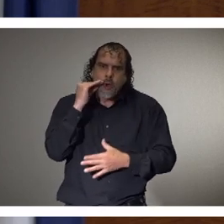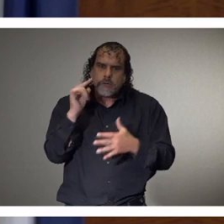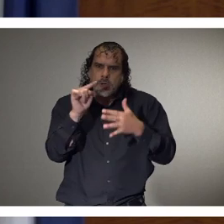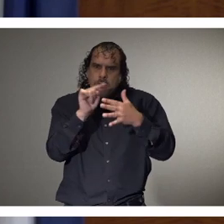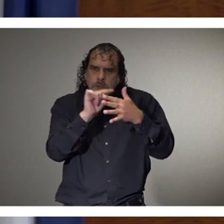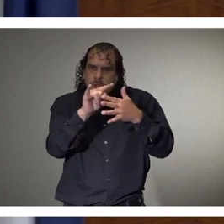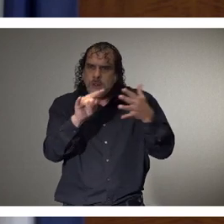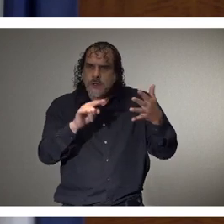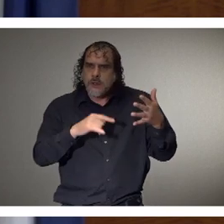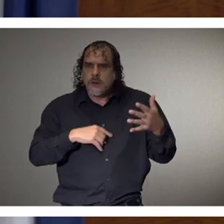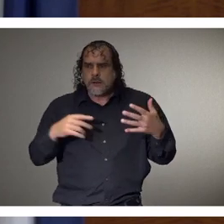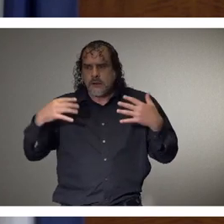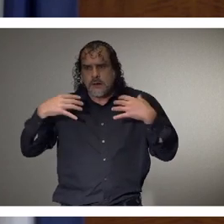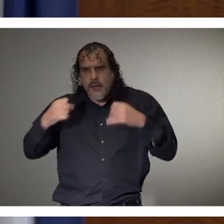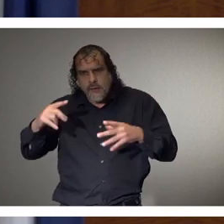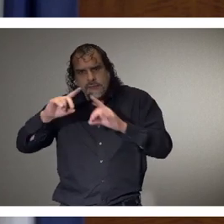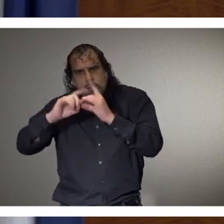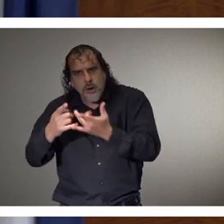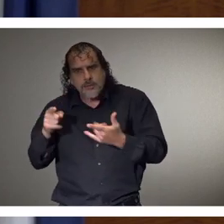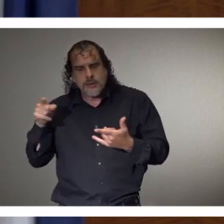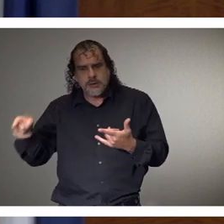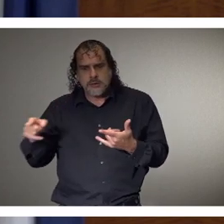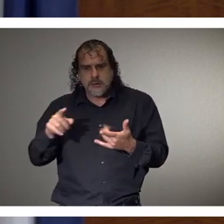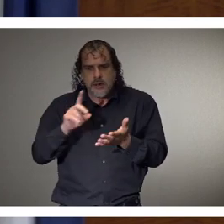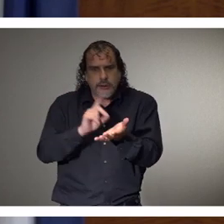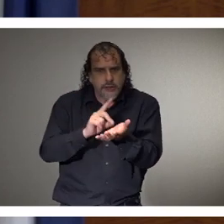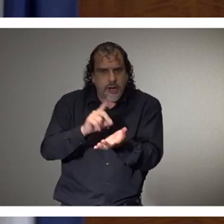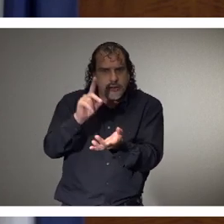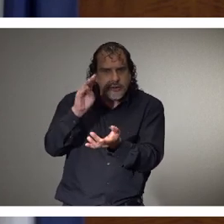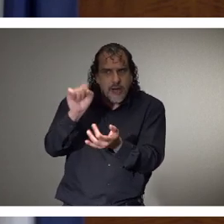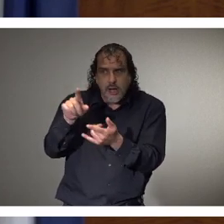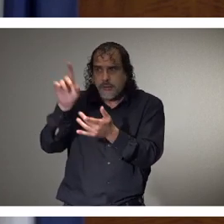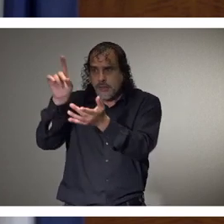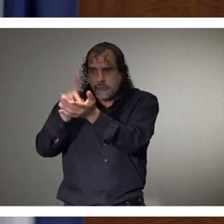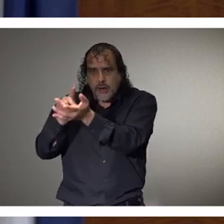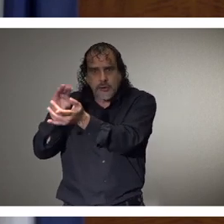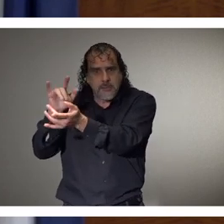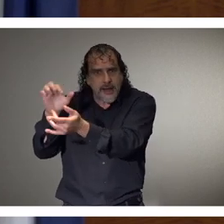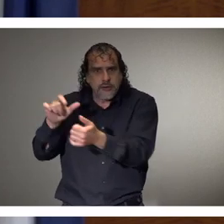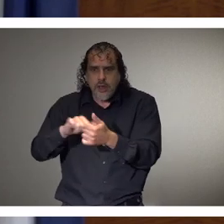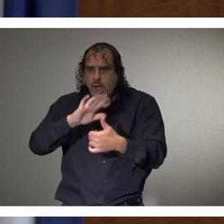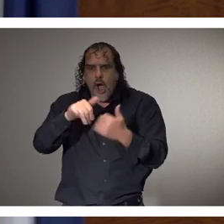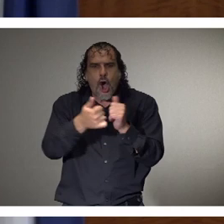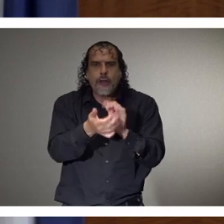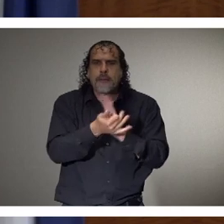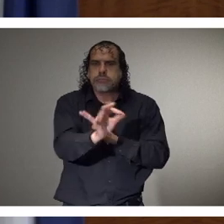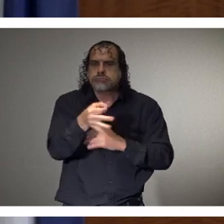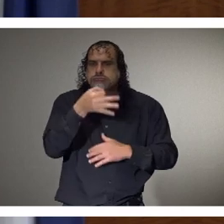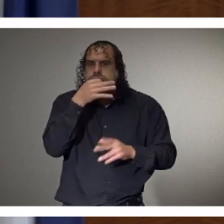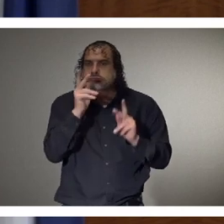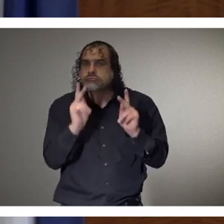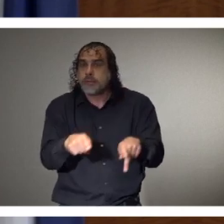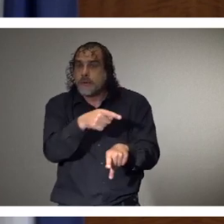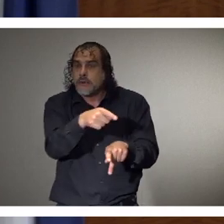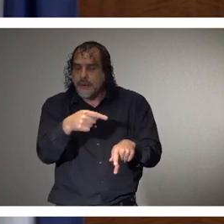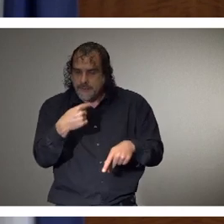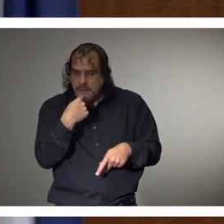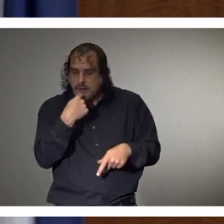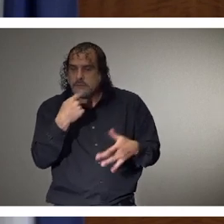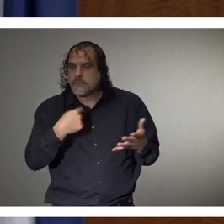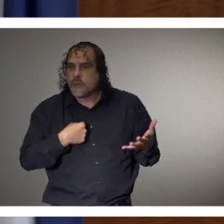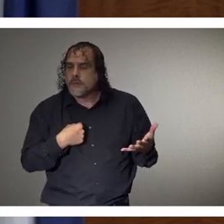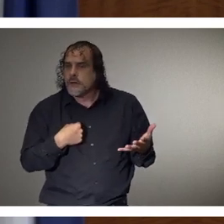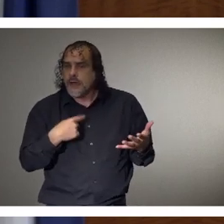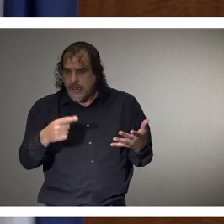uh, the health department, Dr. Dobbs, Dr. Byers, um, all of the experts, uh, have said, and I